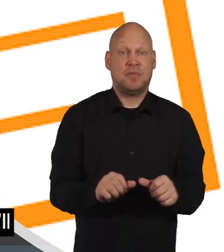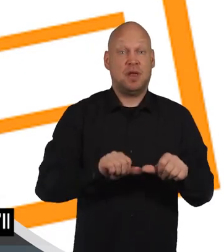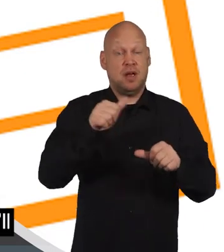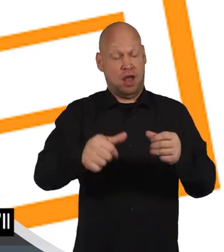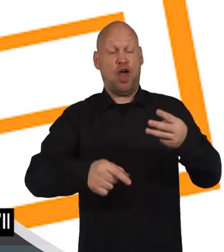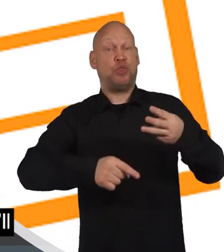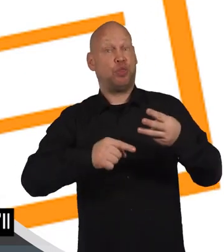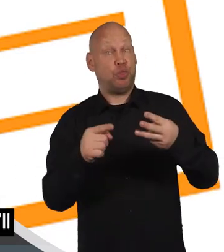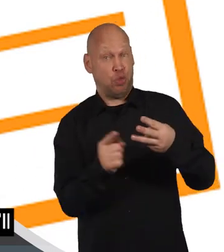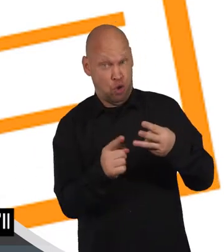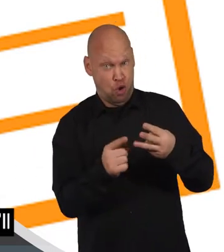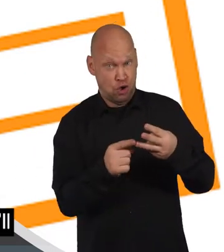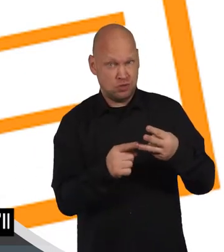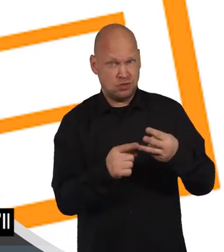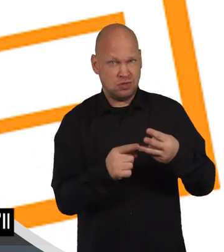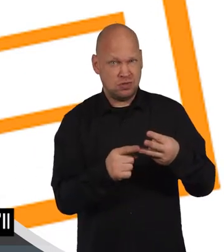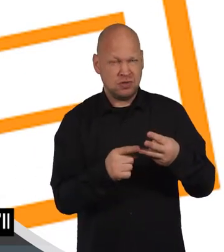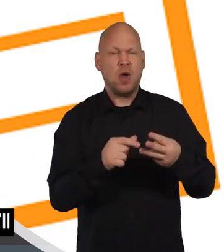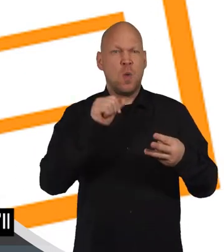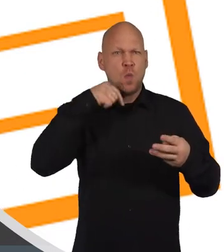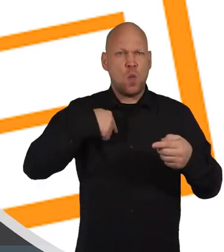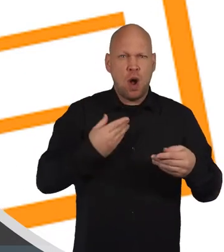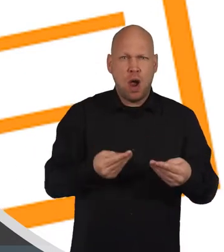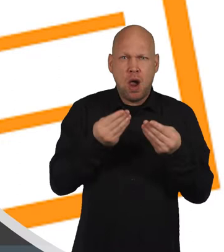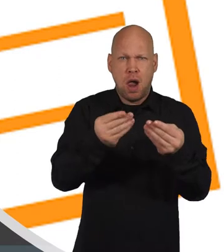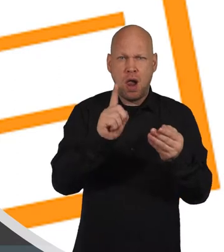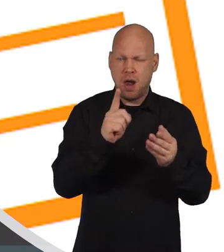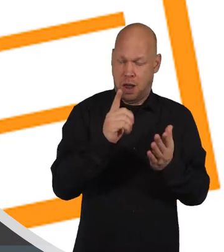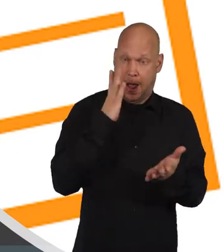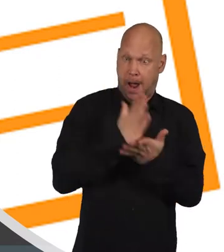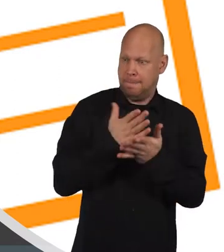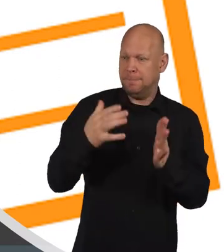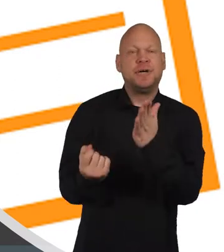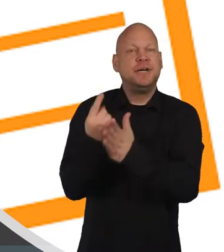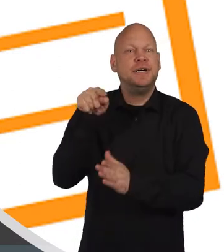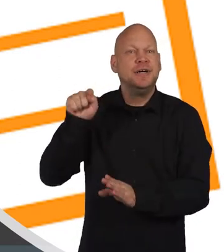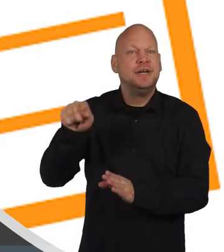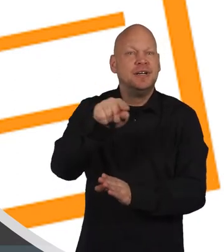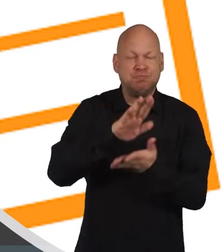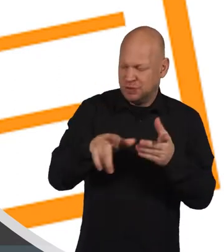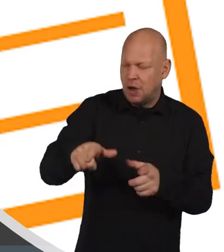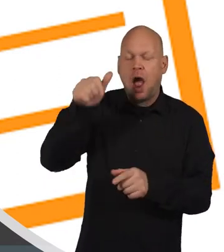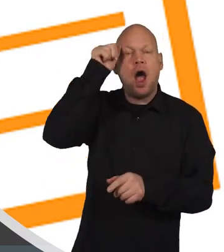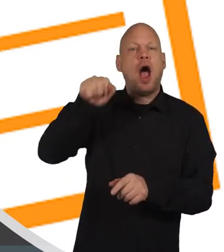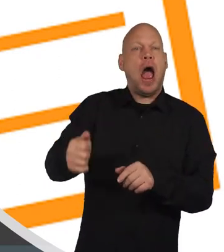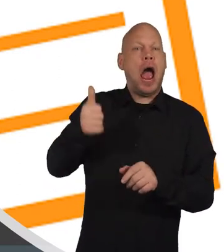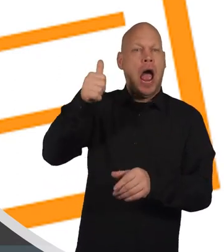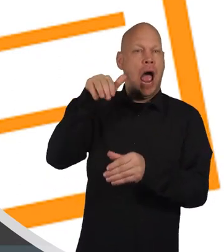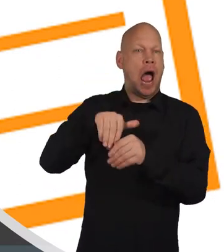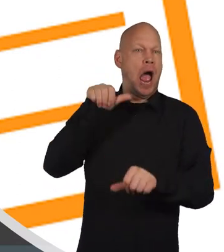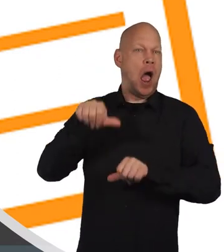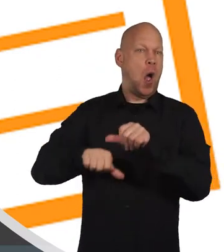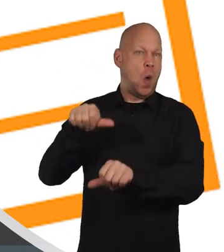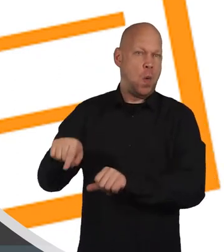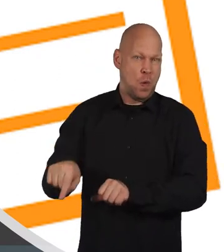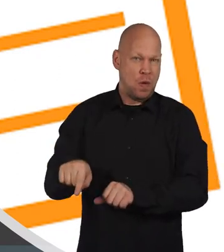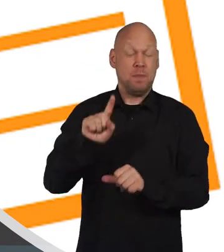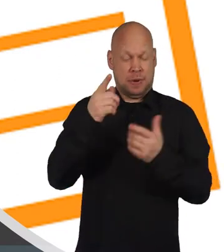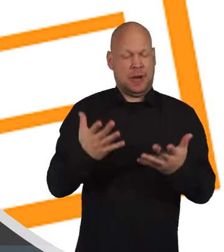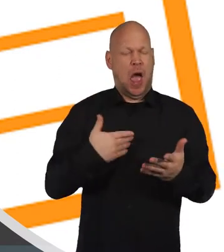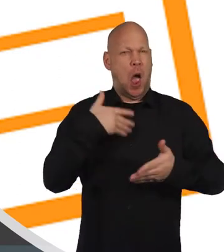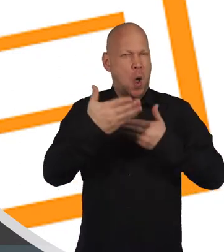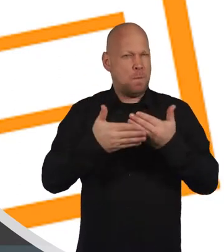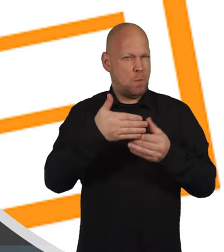And then in the third and final video, we'll give some real life examples of participation requests. But first, a bit of